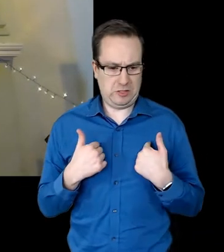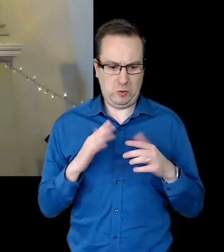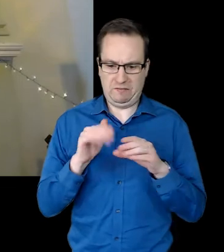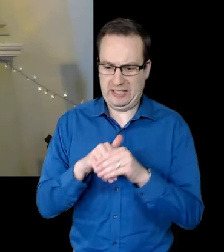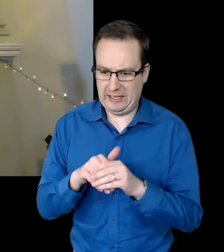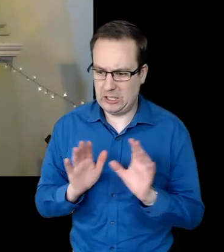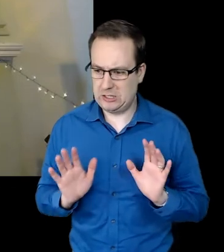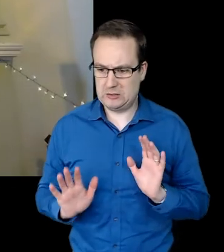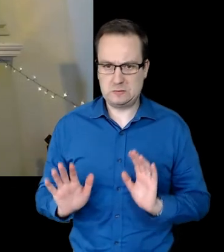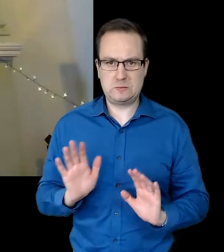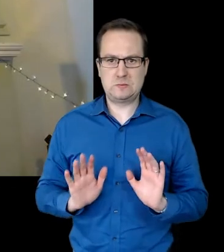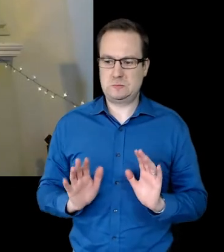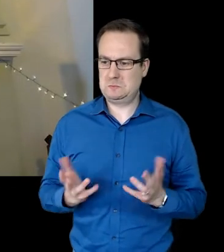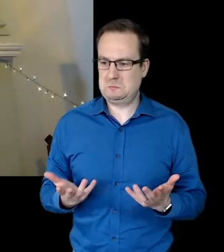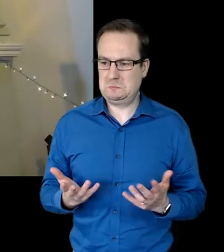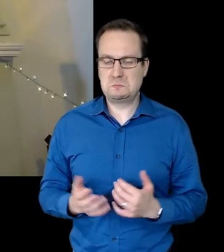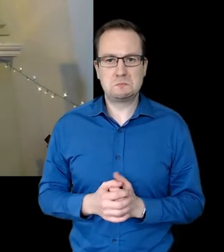sex.